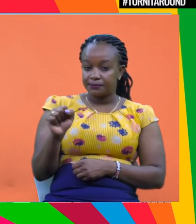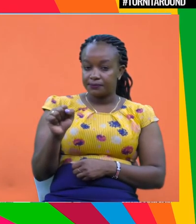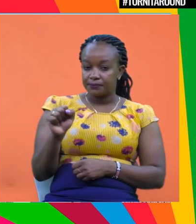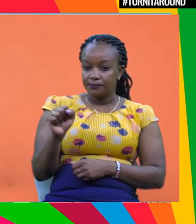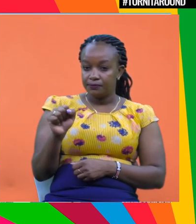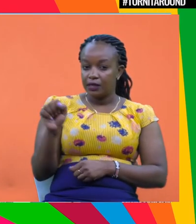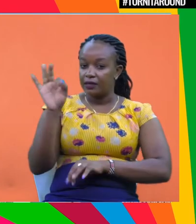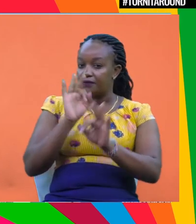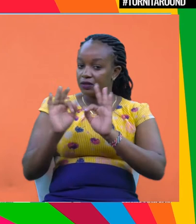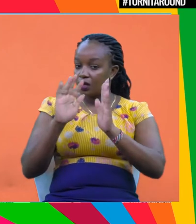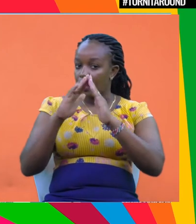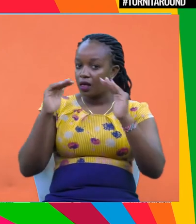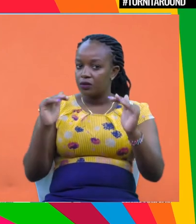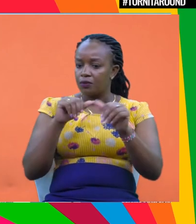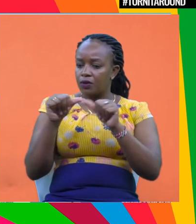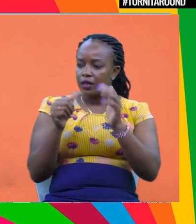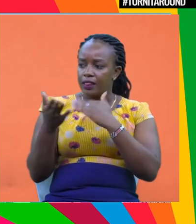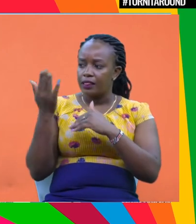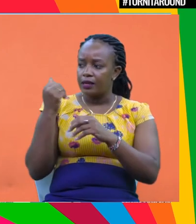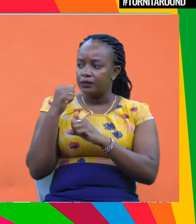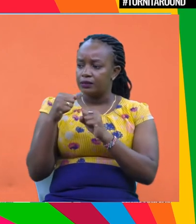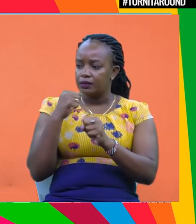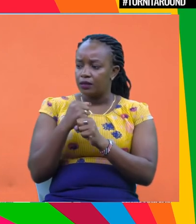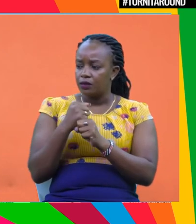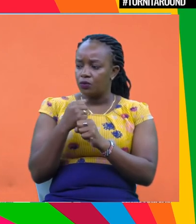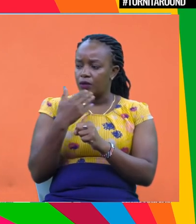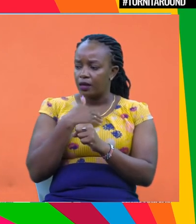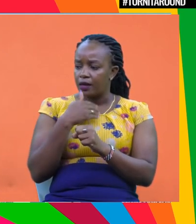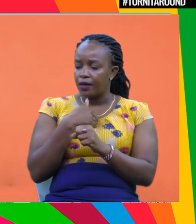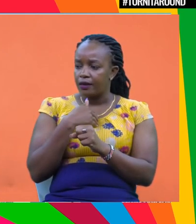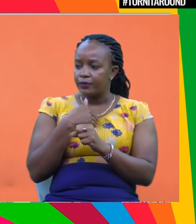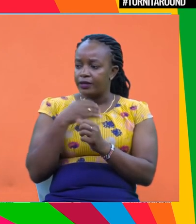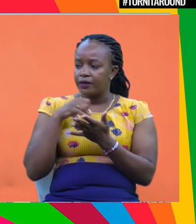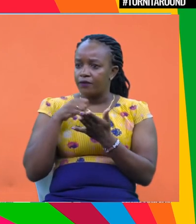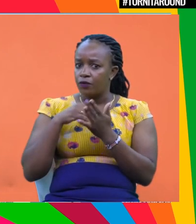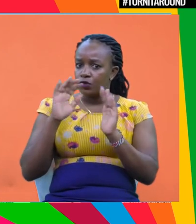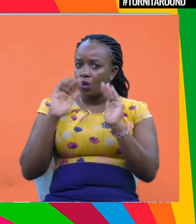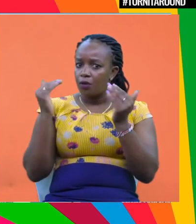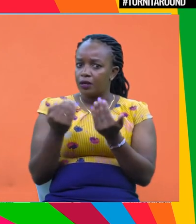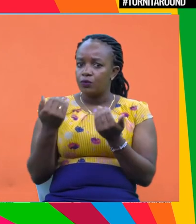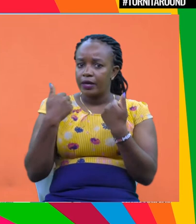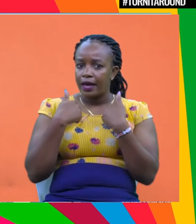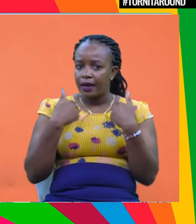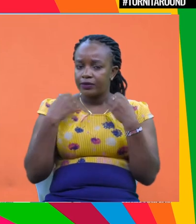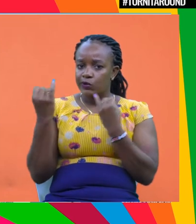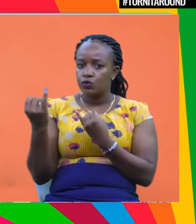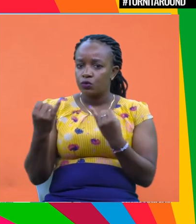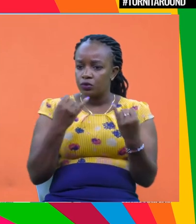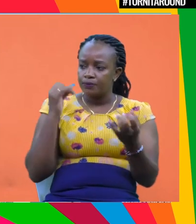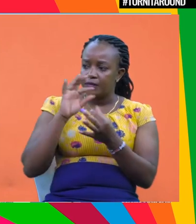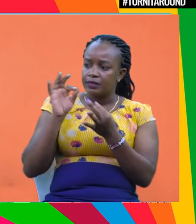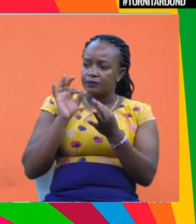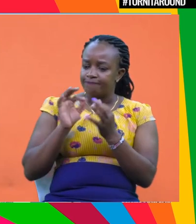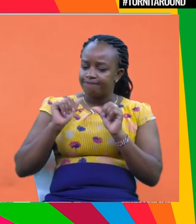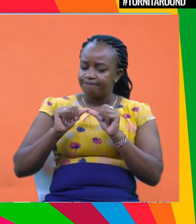fashion house, they did a similar bond last year. It was also oversubscribed, I believe. And they raised it so they could do specific